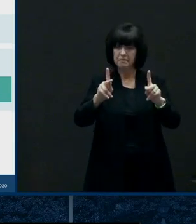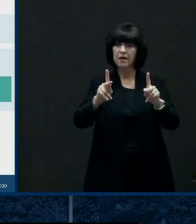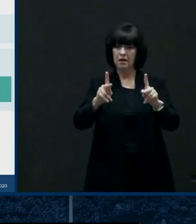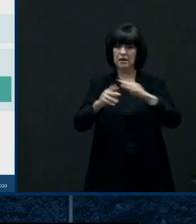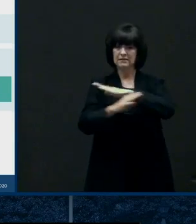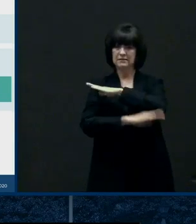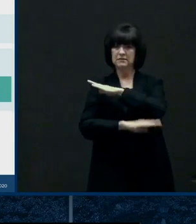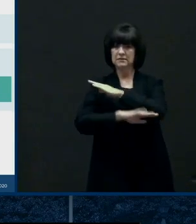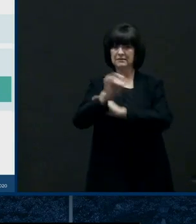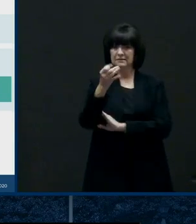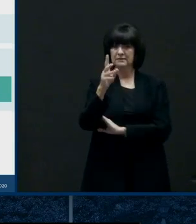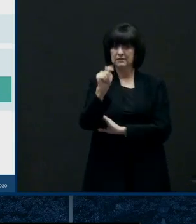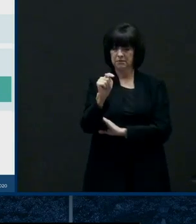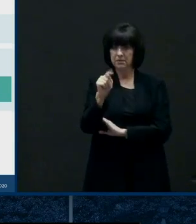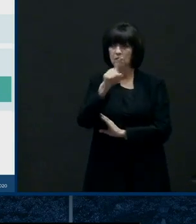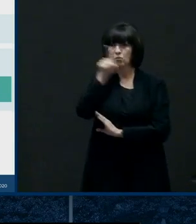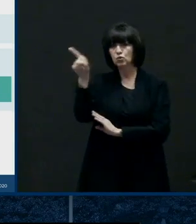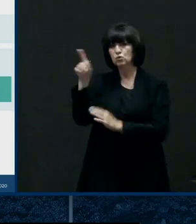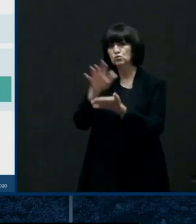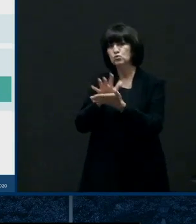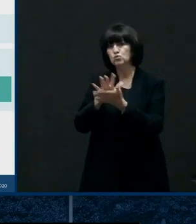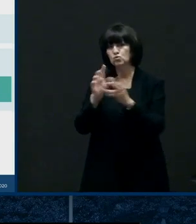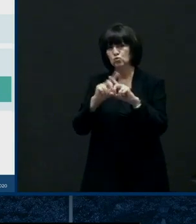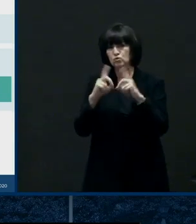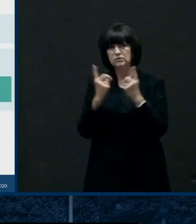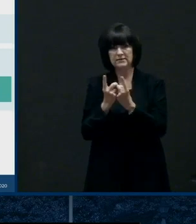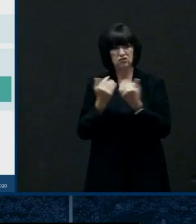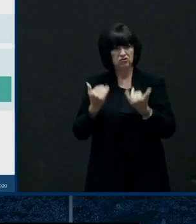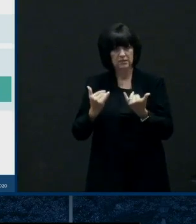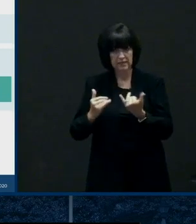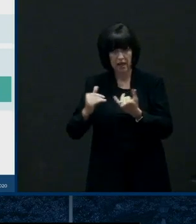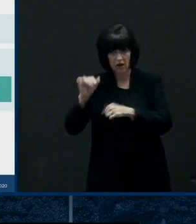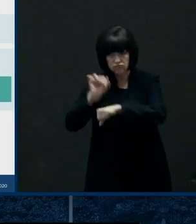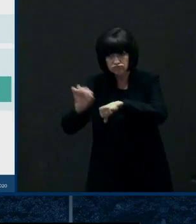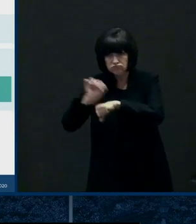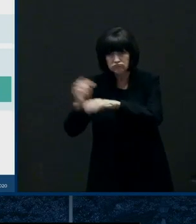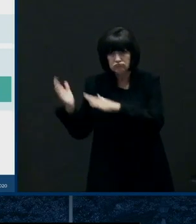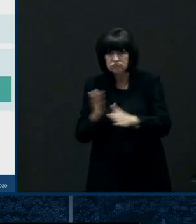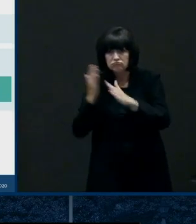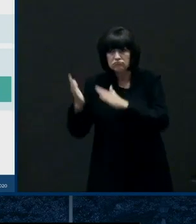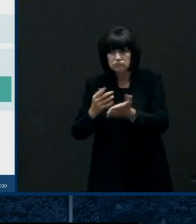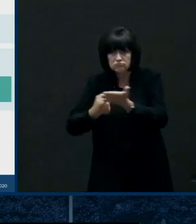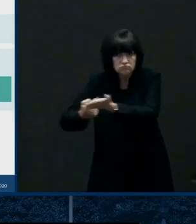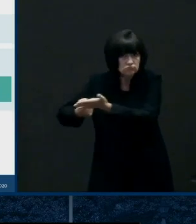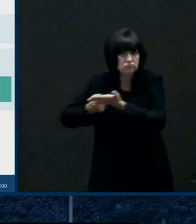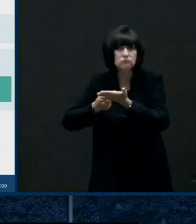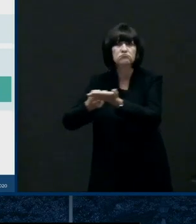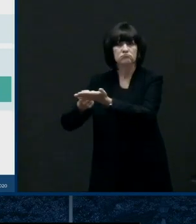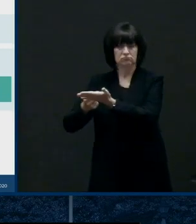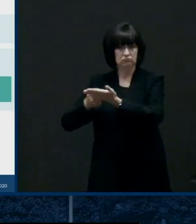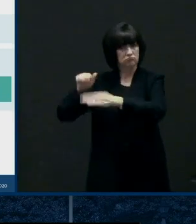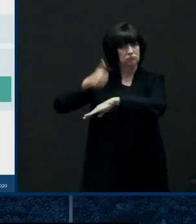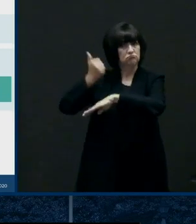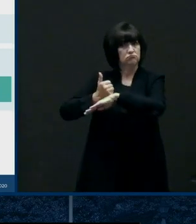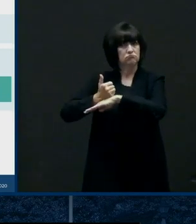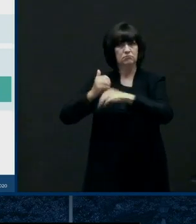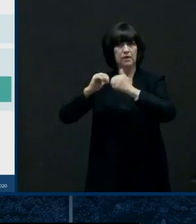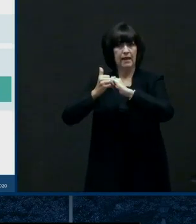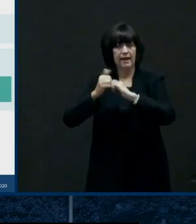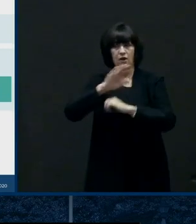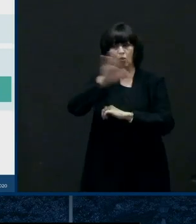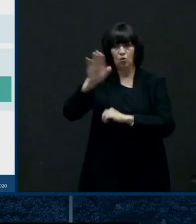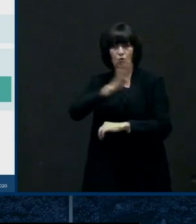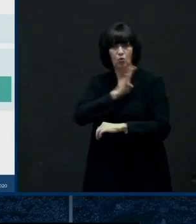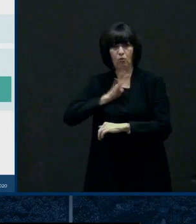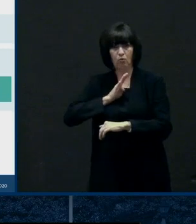the school districts have been really working hard uh superintendents and their teams getting plans put together for their boards were